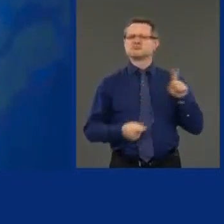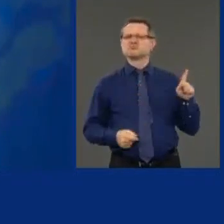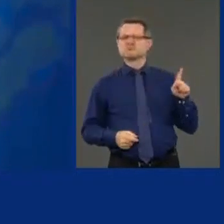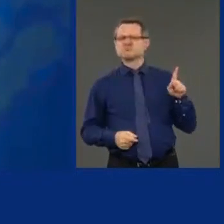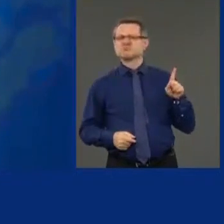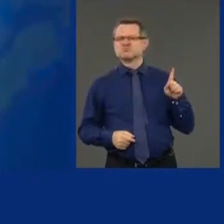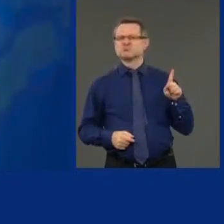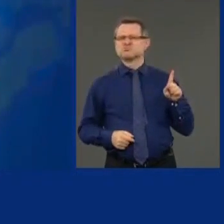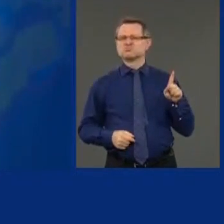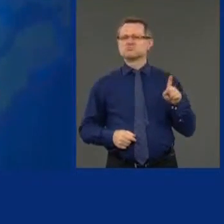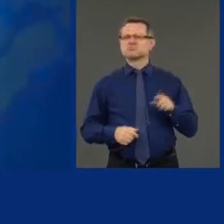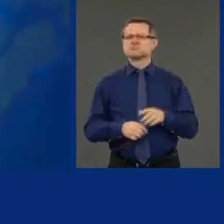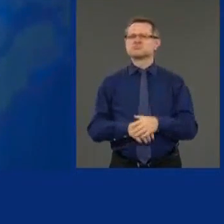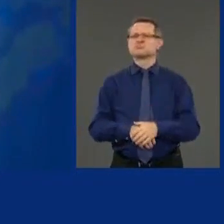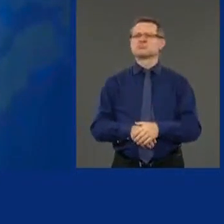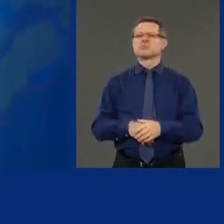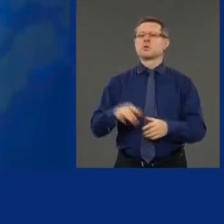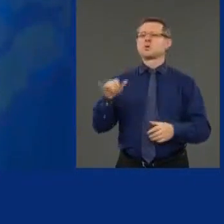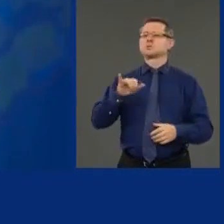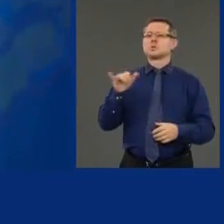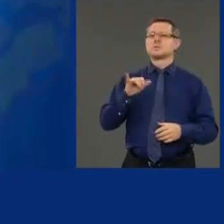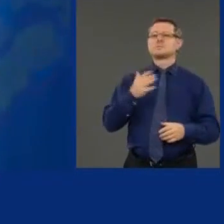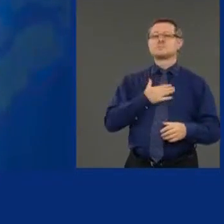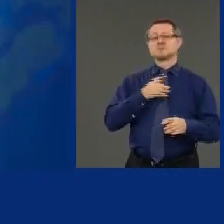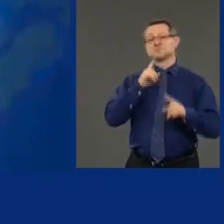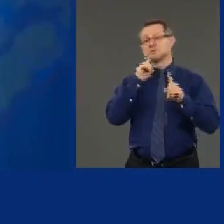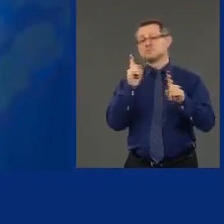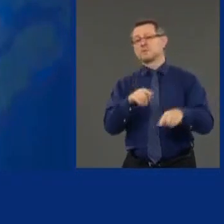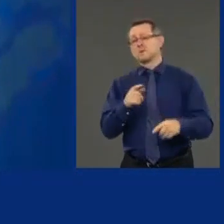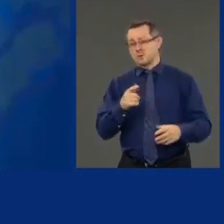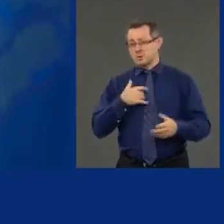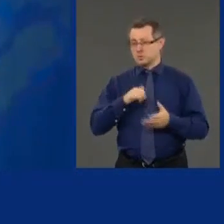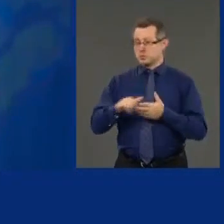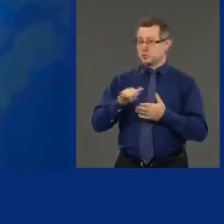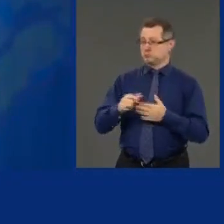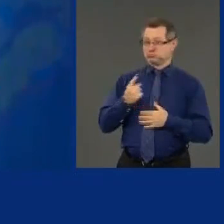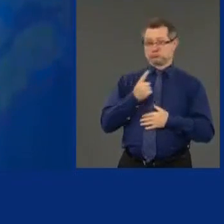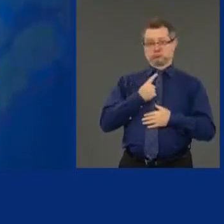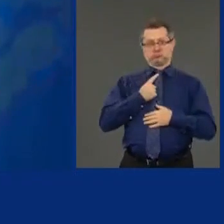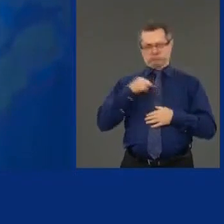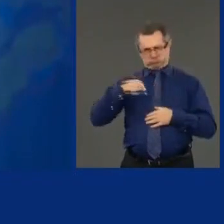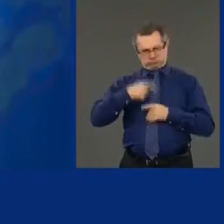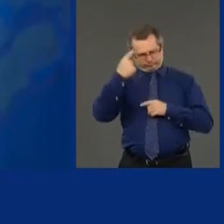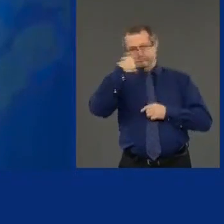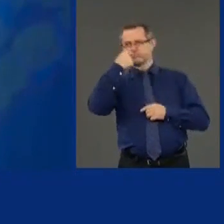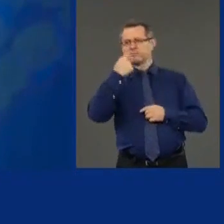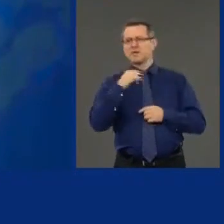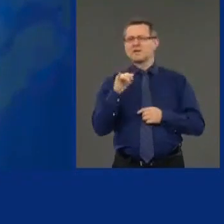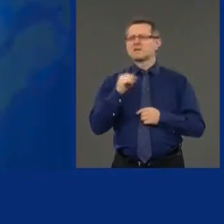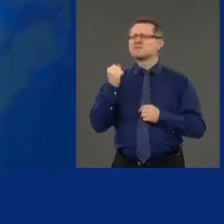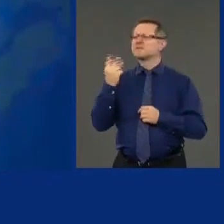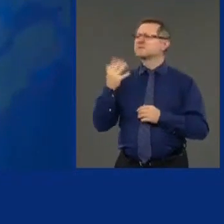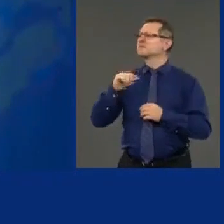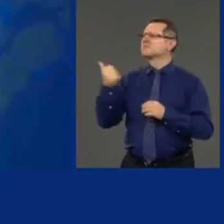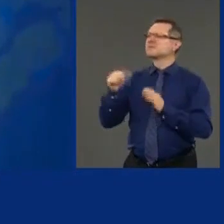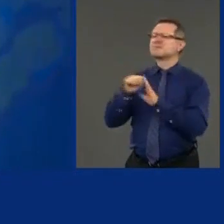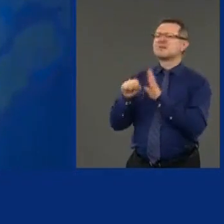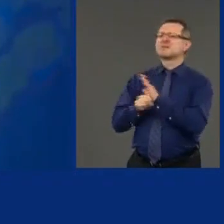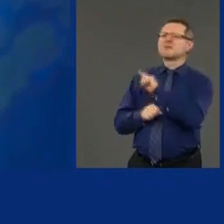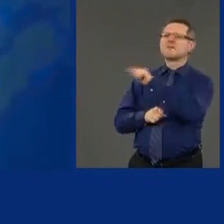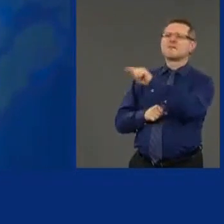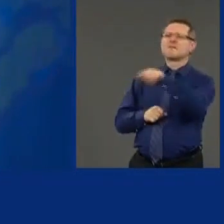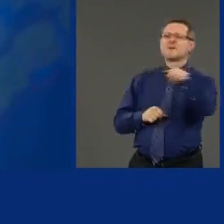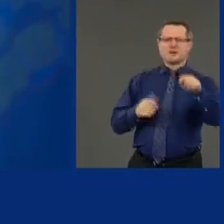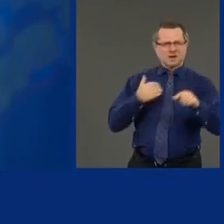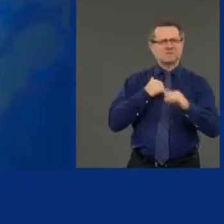by the way, 15 other states in the United States have the same program. If